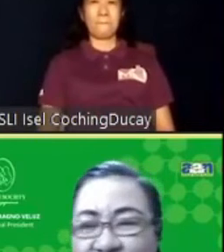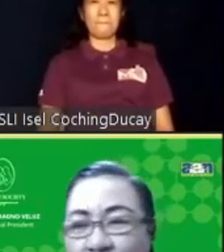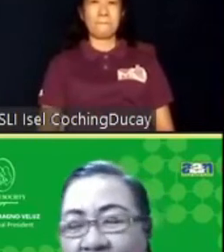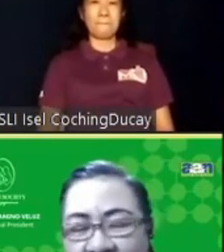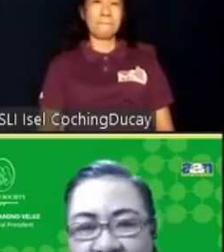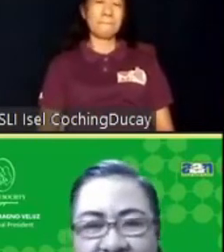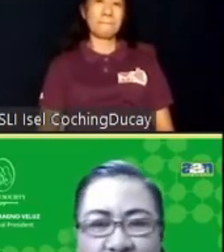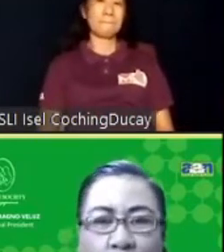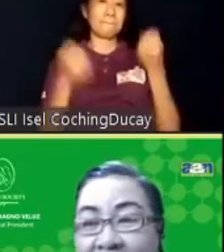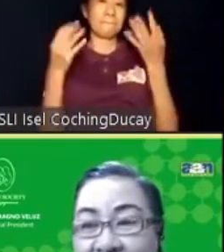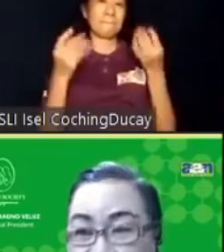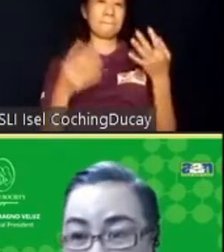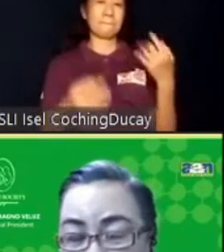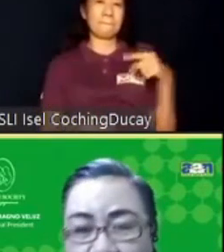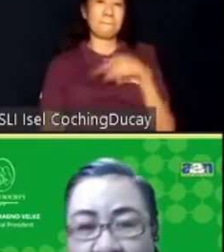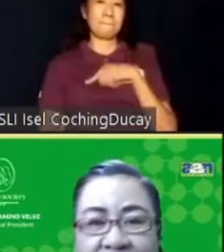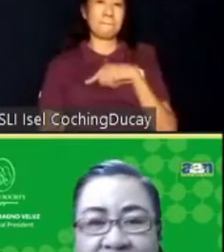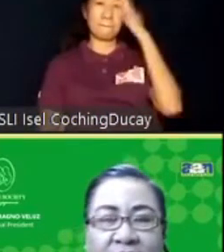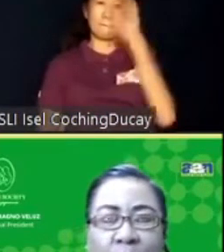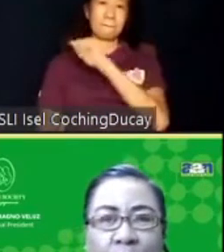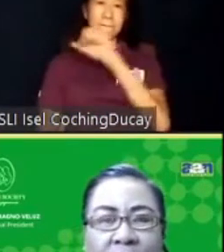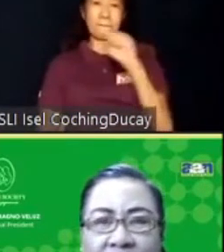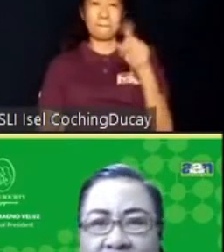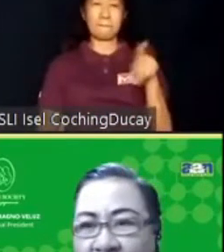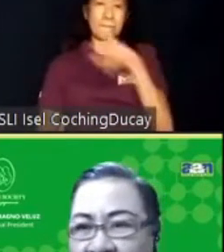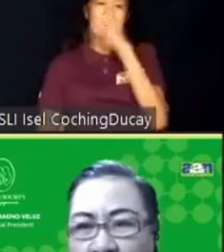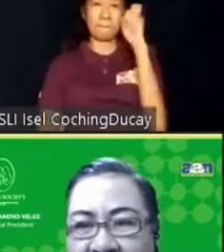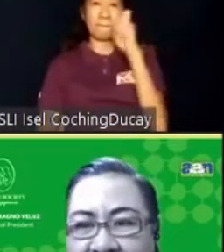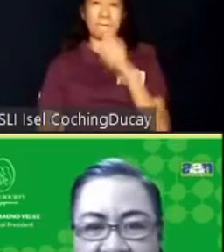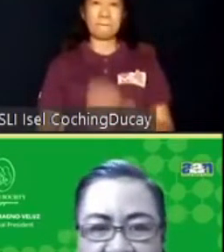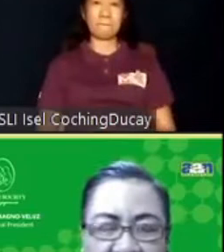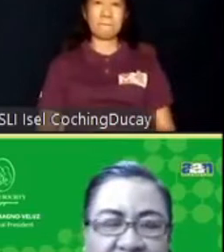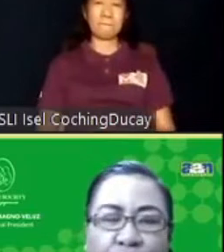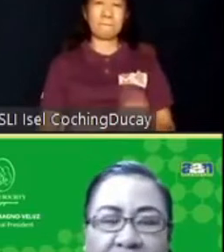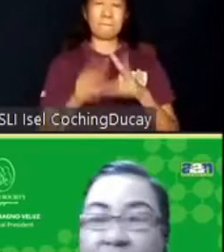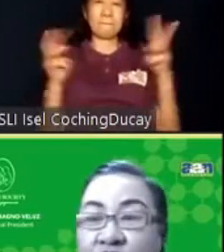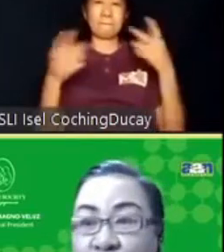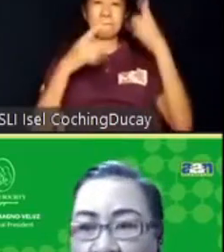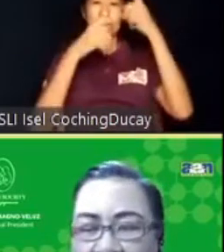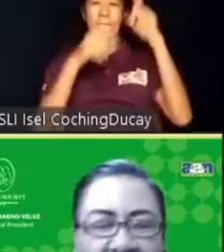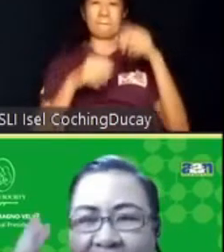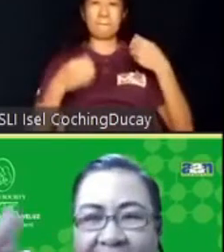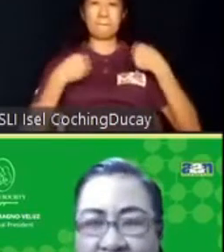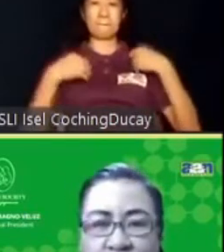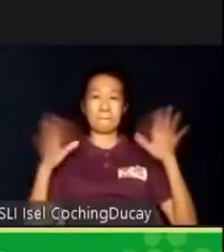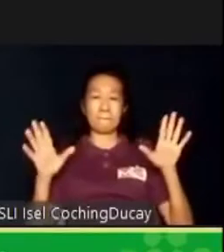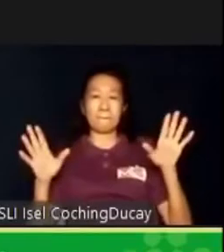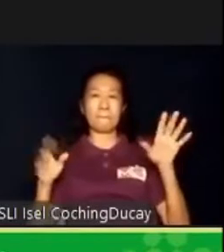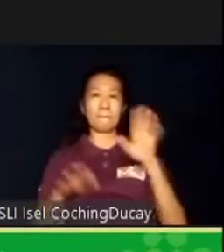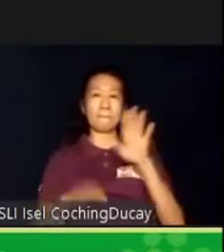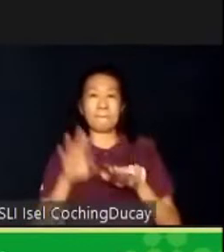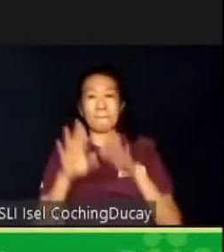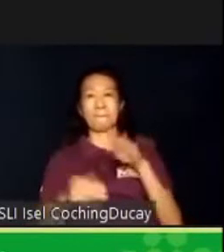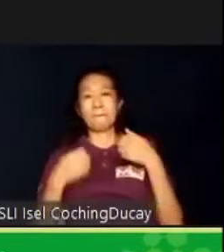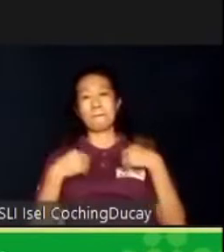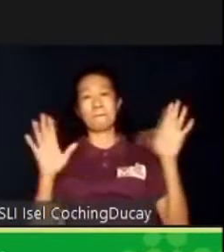So, lot of us know ASP because of the very widely successful Angels Walk. I know nila, Angels Walk, Angels